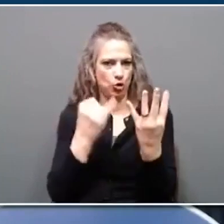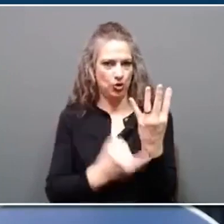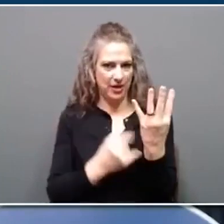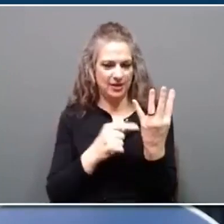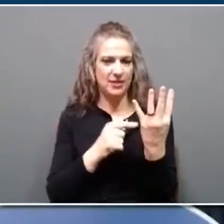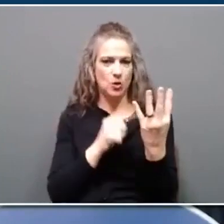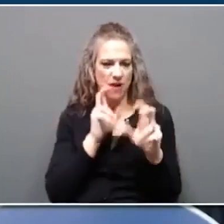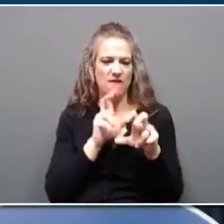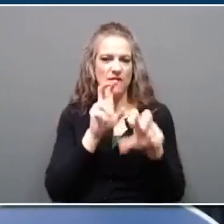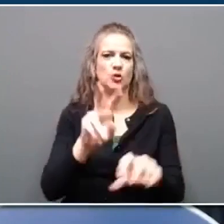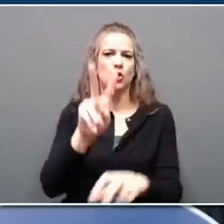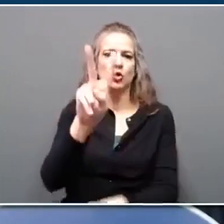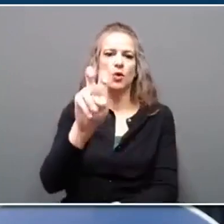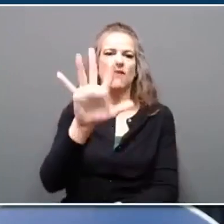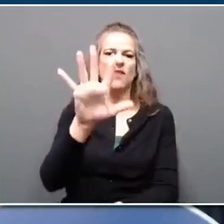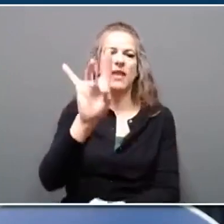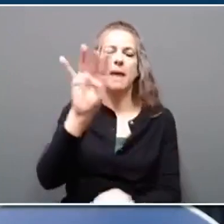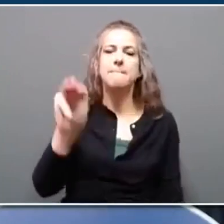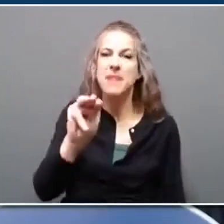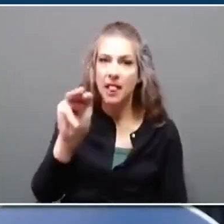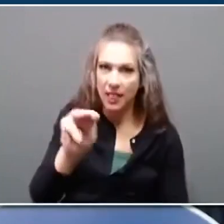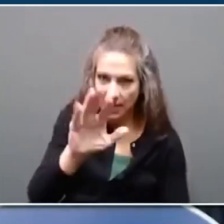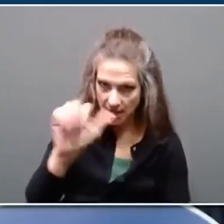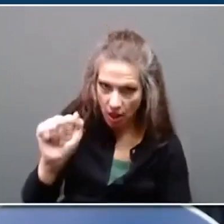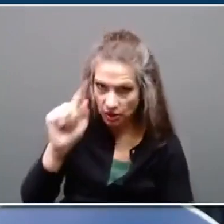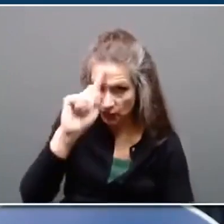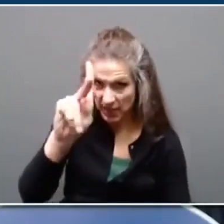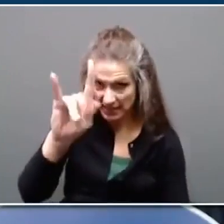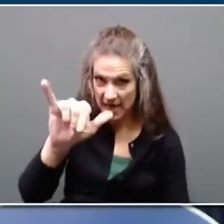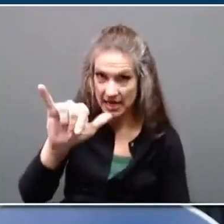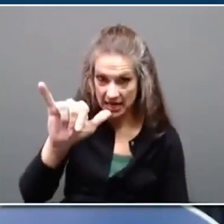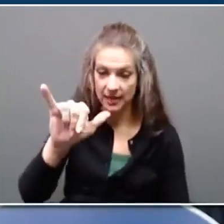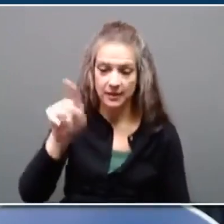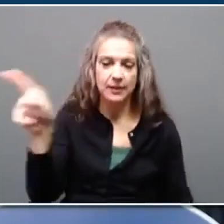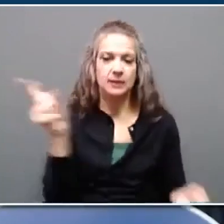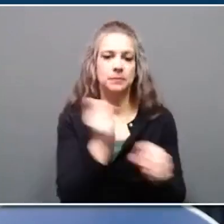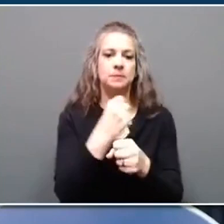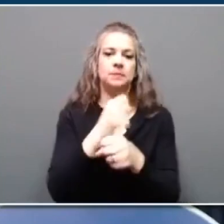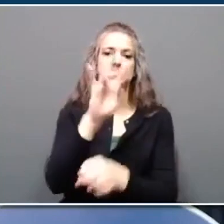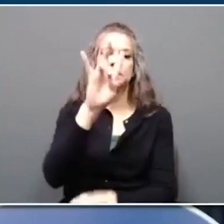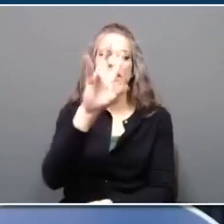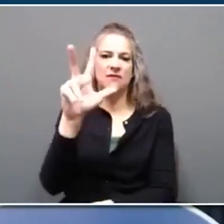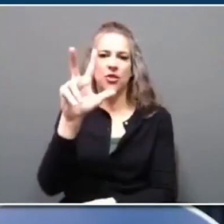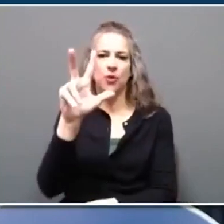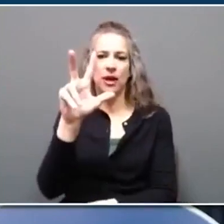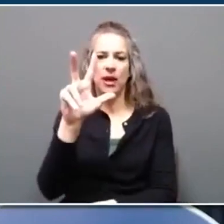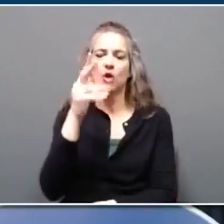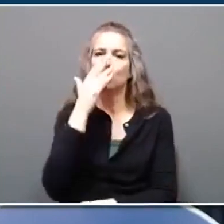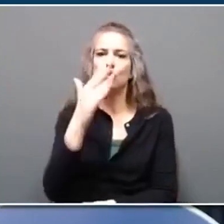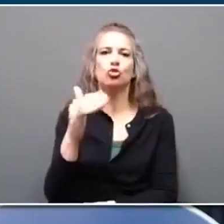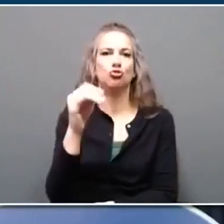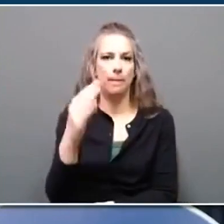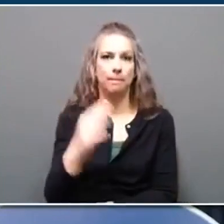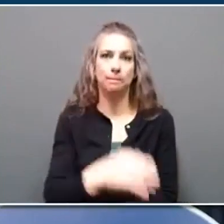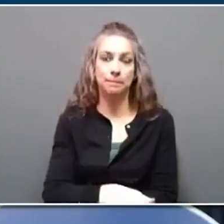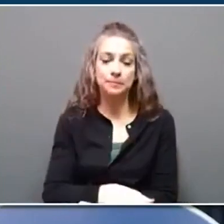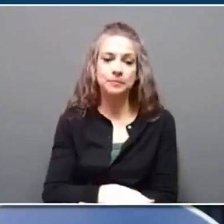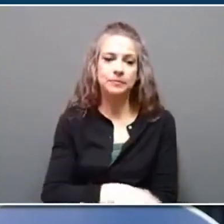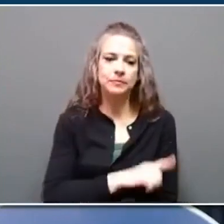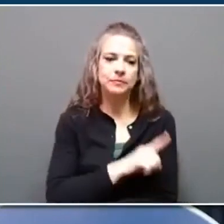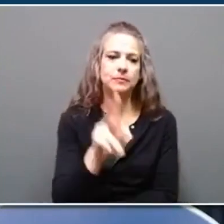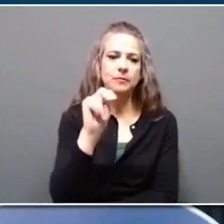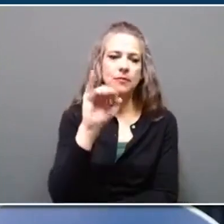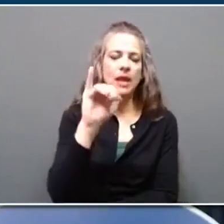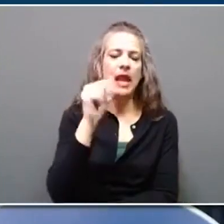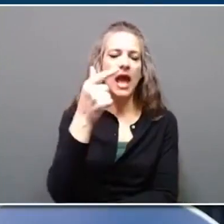$258 million in Kentucky and create 73 good-paying jobs. The projects include Niagara Bottling,